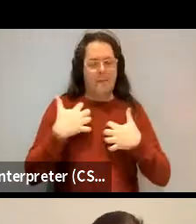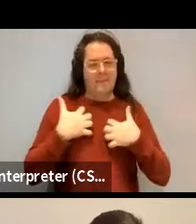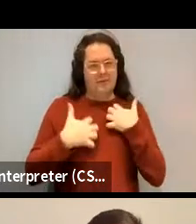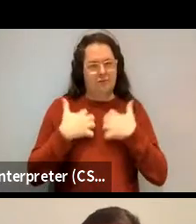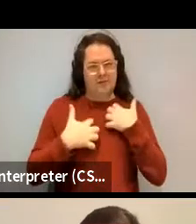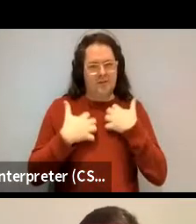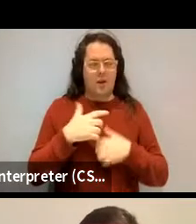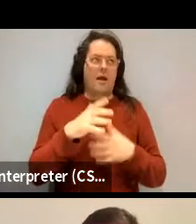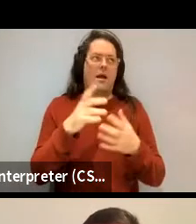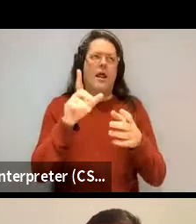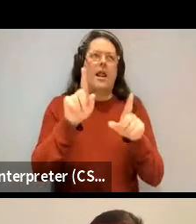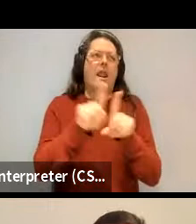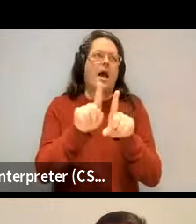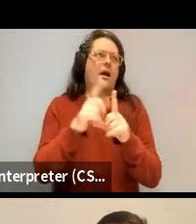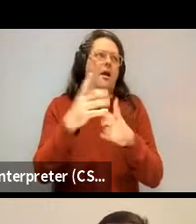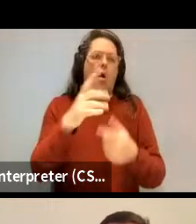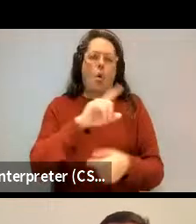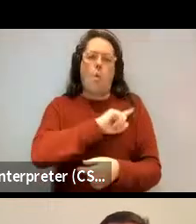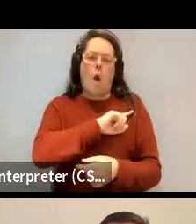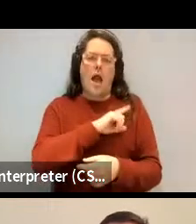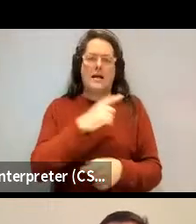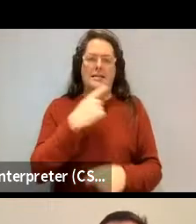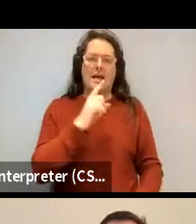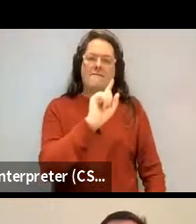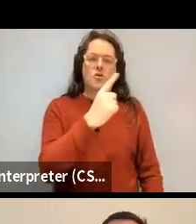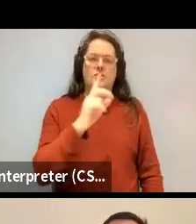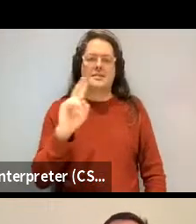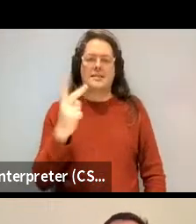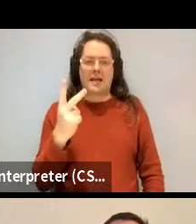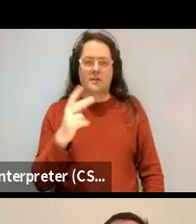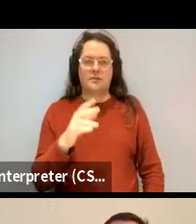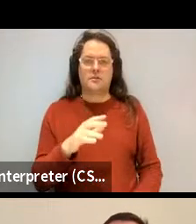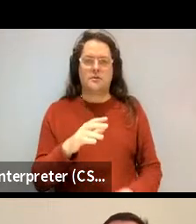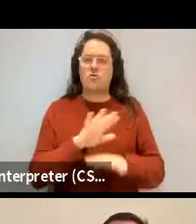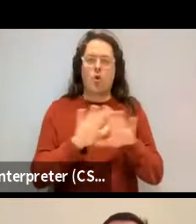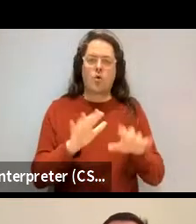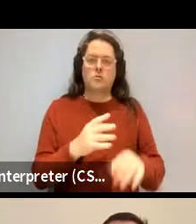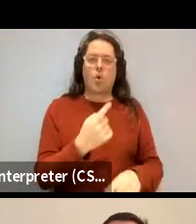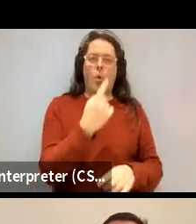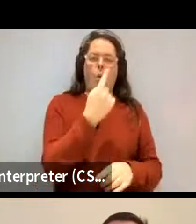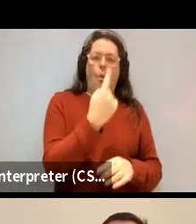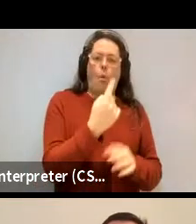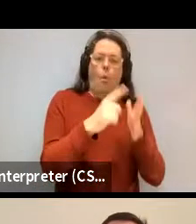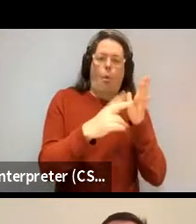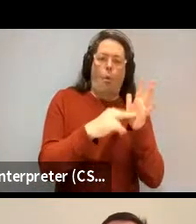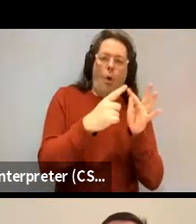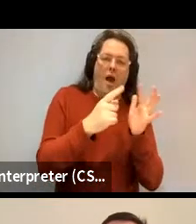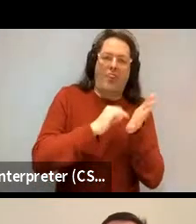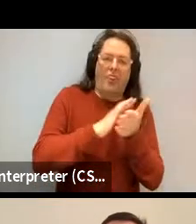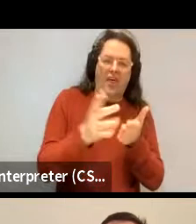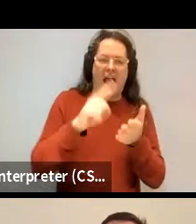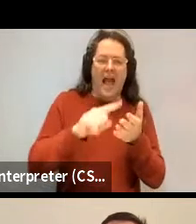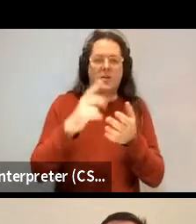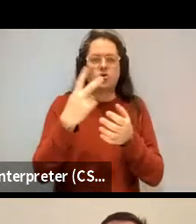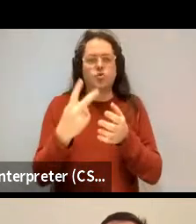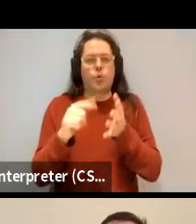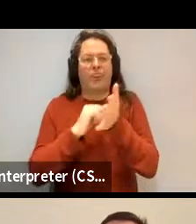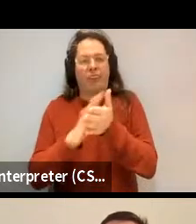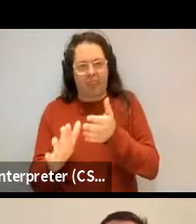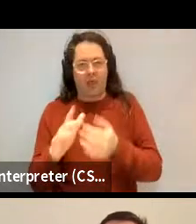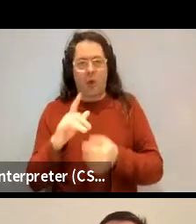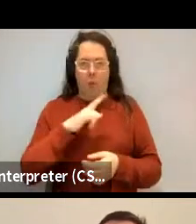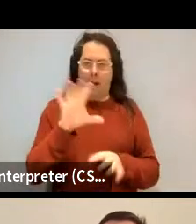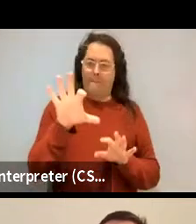say first and second instead of ones and twos? And you said, because they go for the best